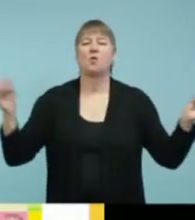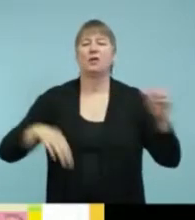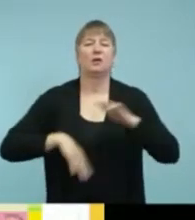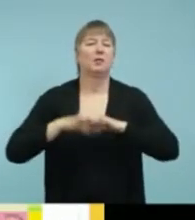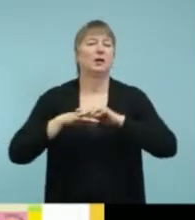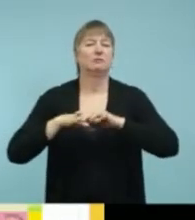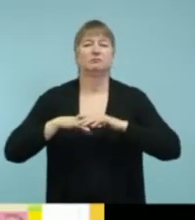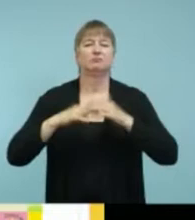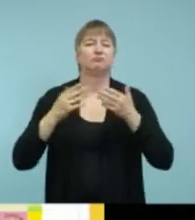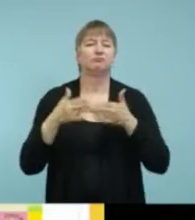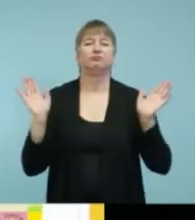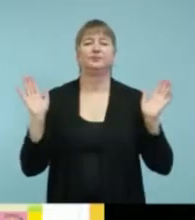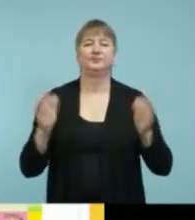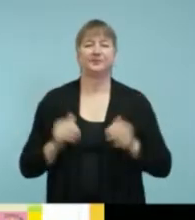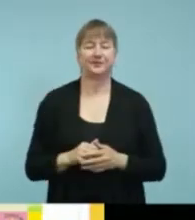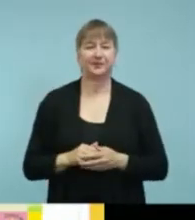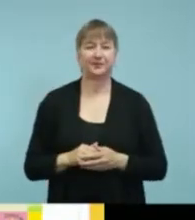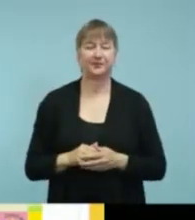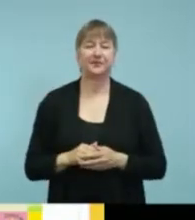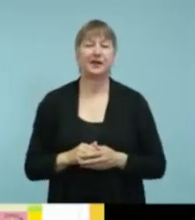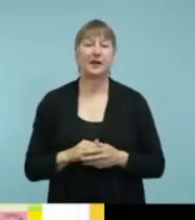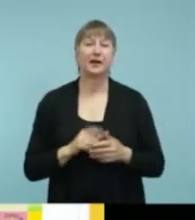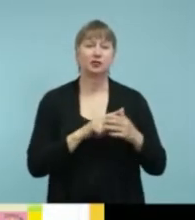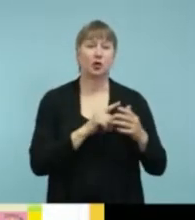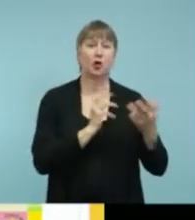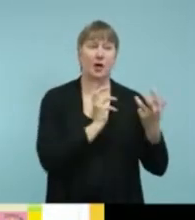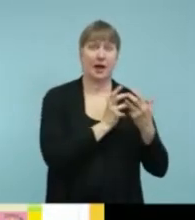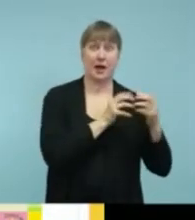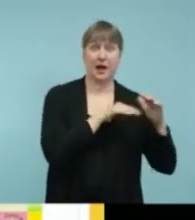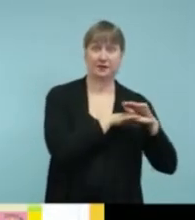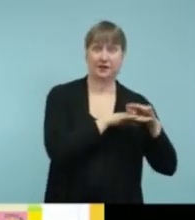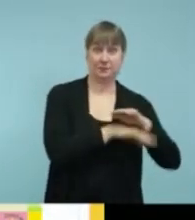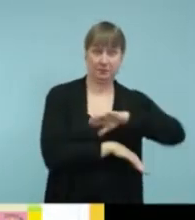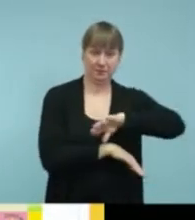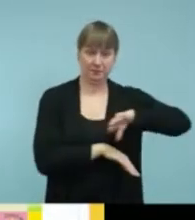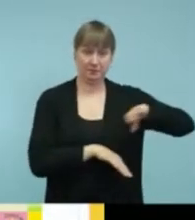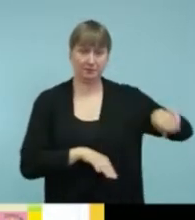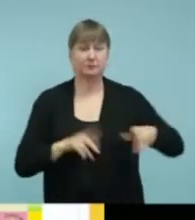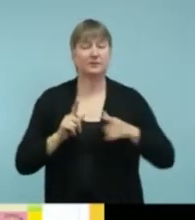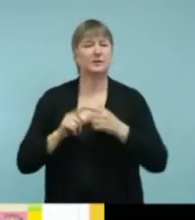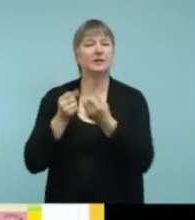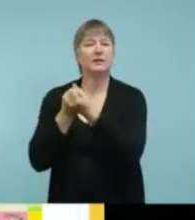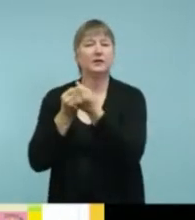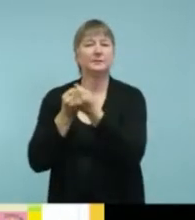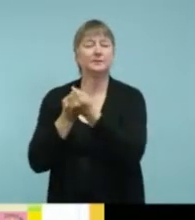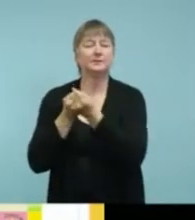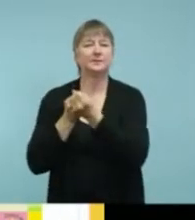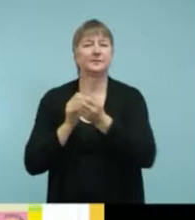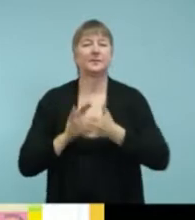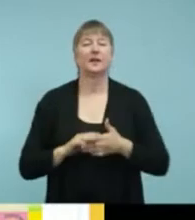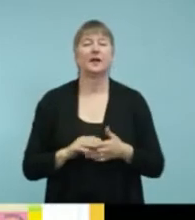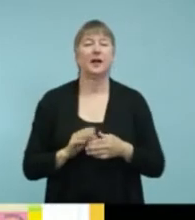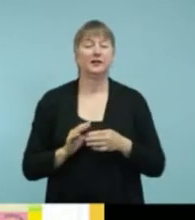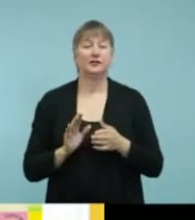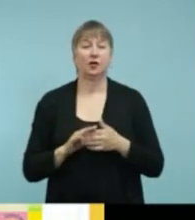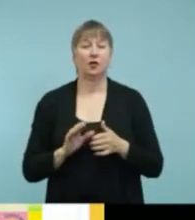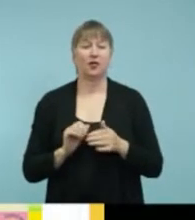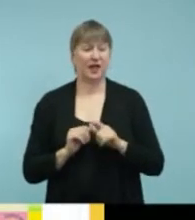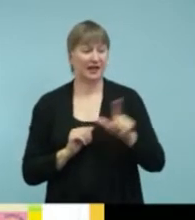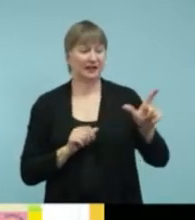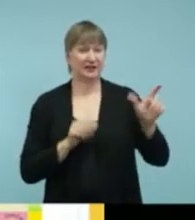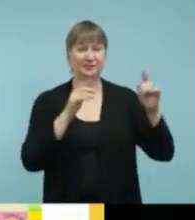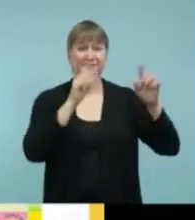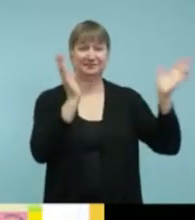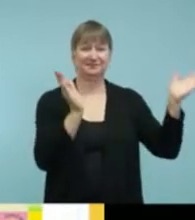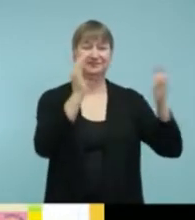Um, the next category that I wanted to talk about was advocacy. So the app on the left is, um, an app called Skitch. And